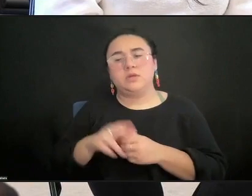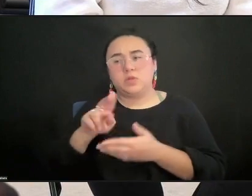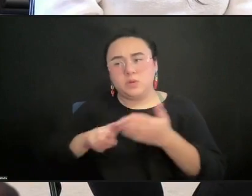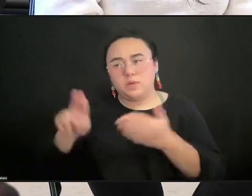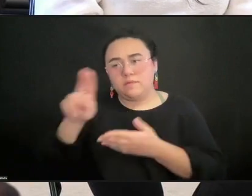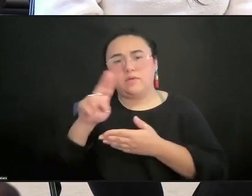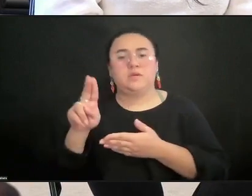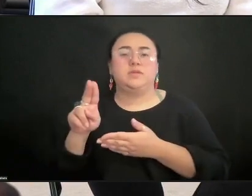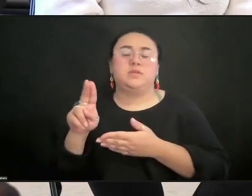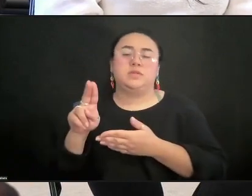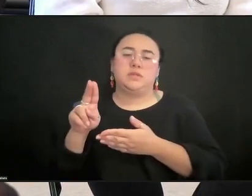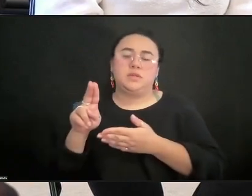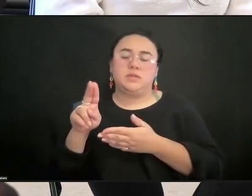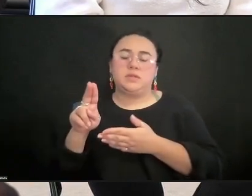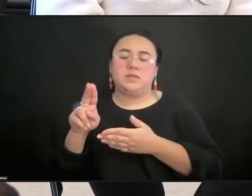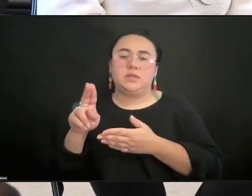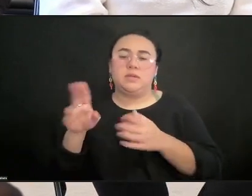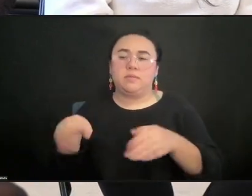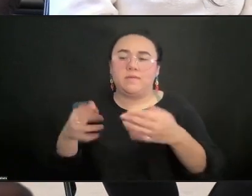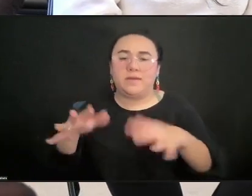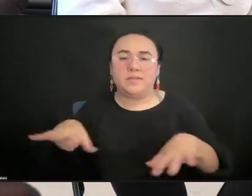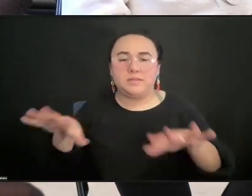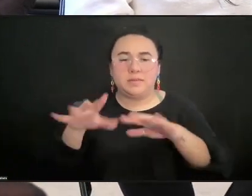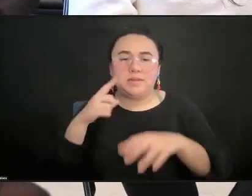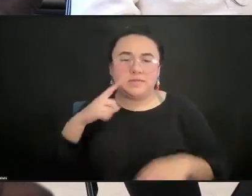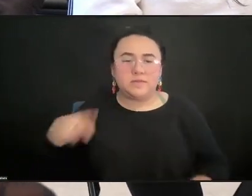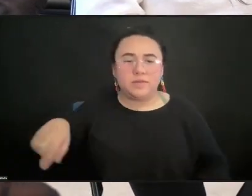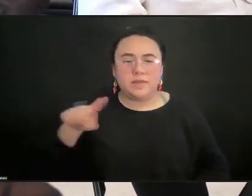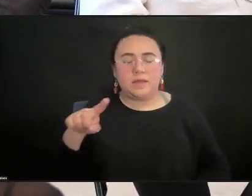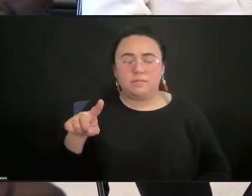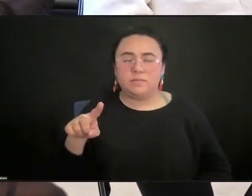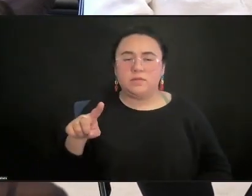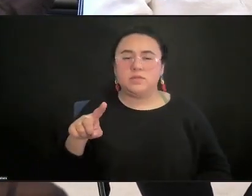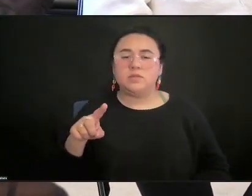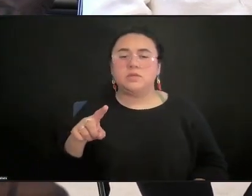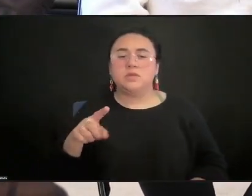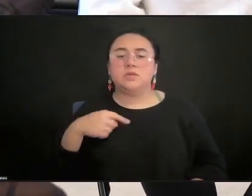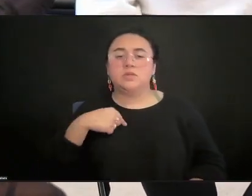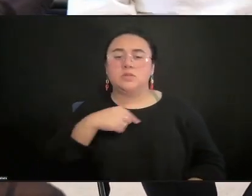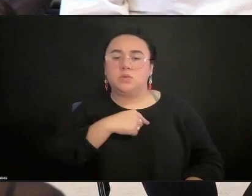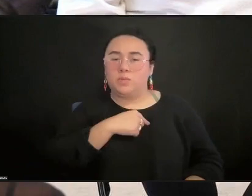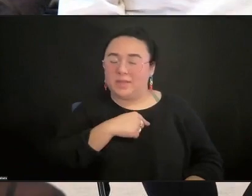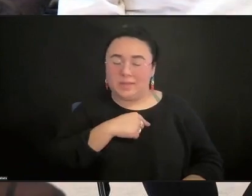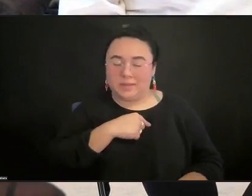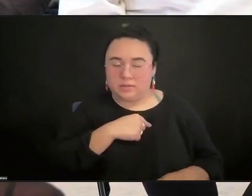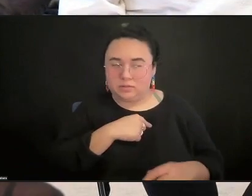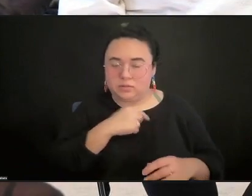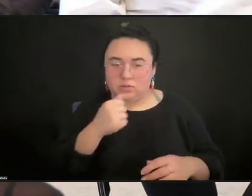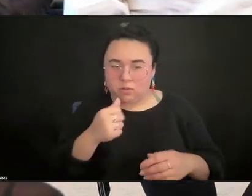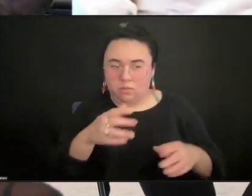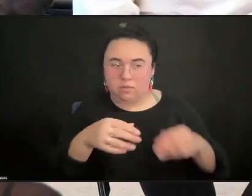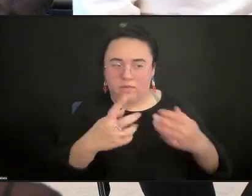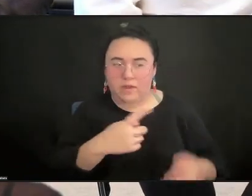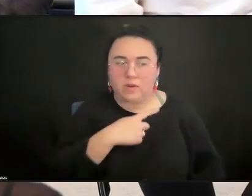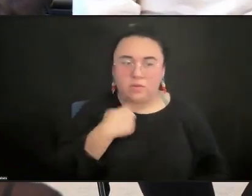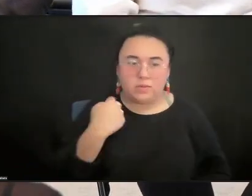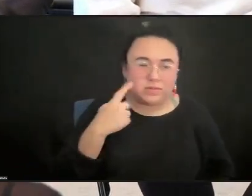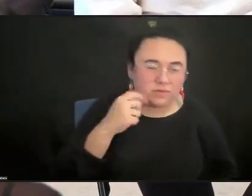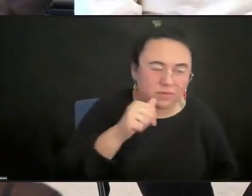risk for other people along our field? So just a thought. Thank you, Lindsay.